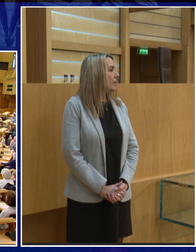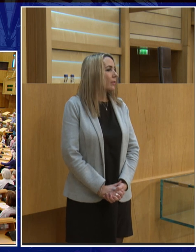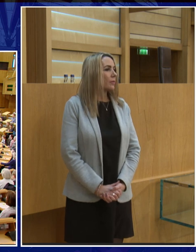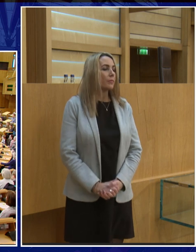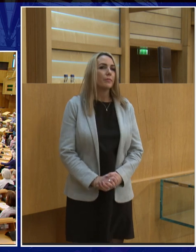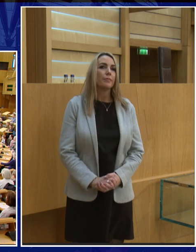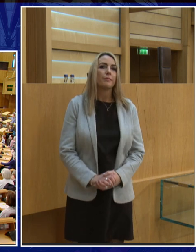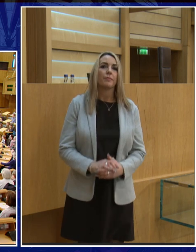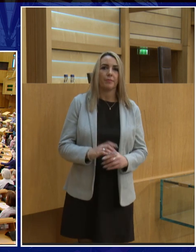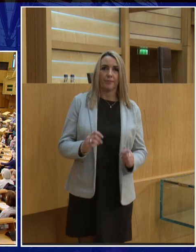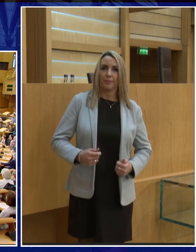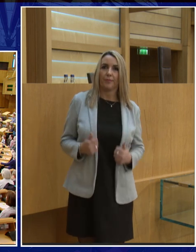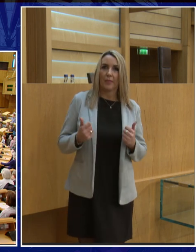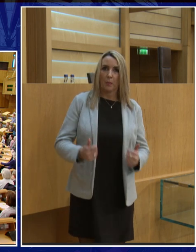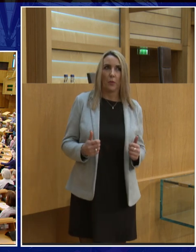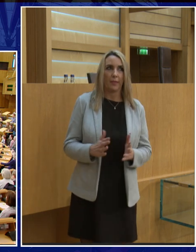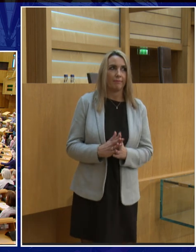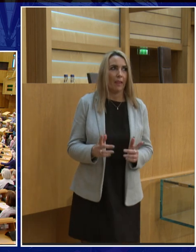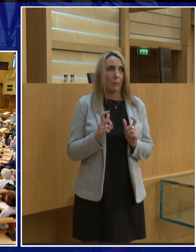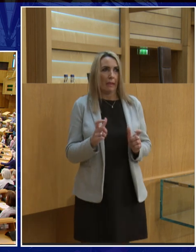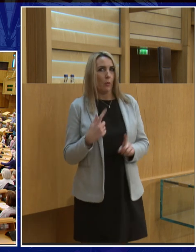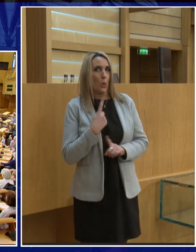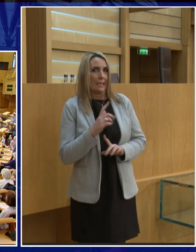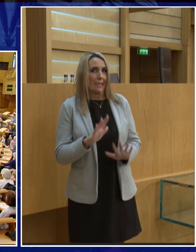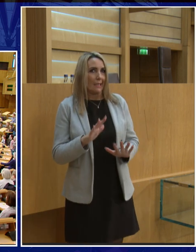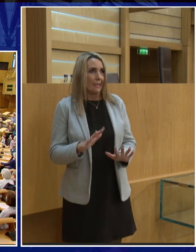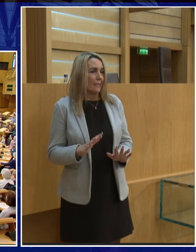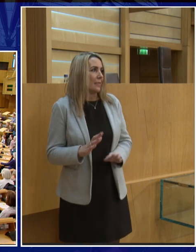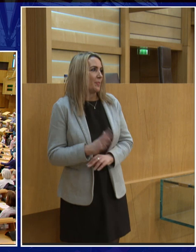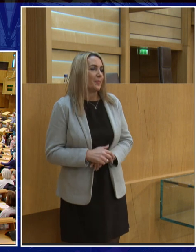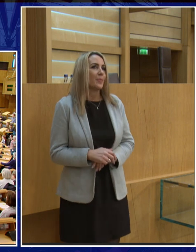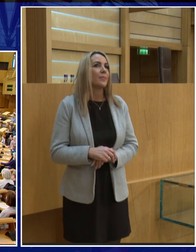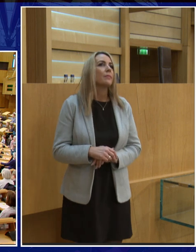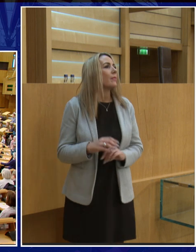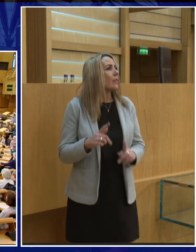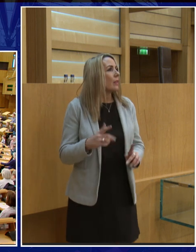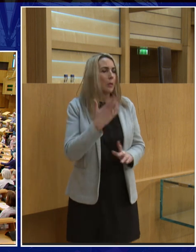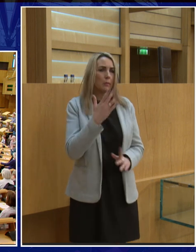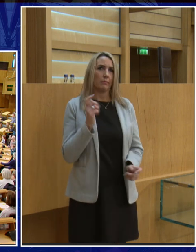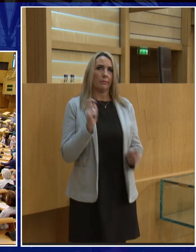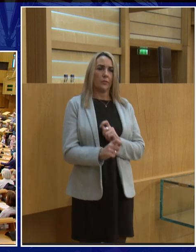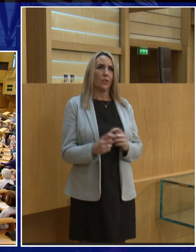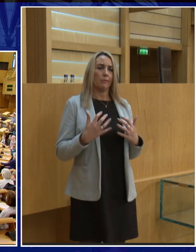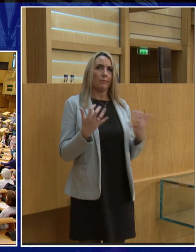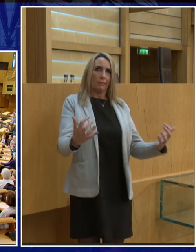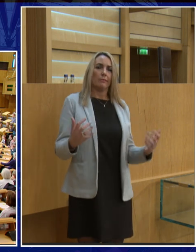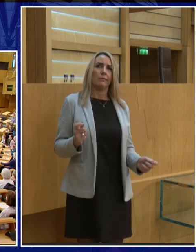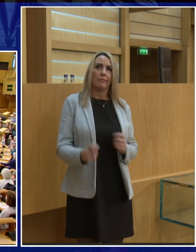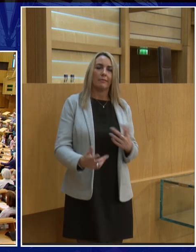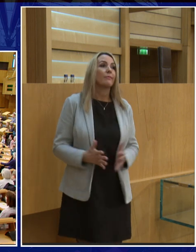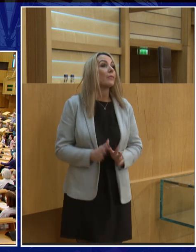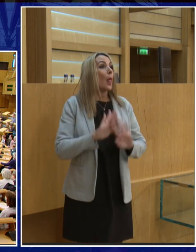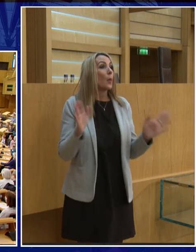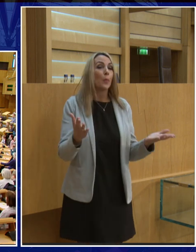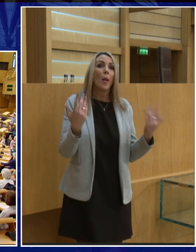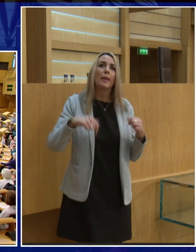I've been warned, this is on now, so I better watch what I say. Oh, I can hear it. Oh, what a change it is, seeing it like this. Hello